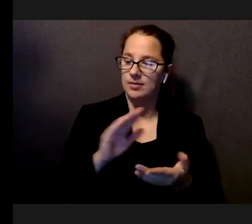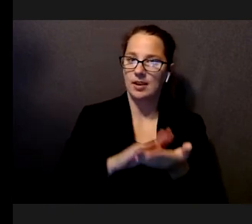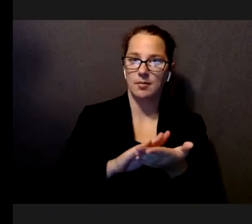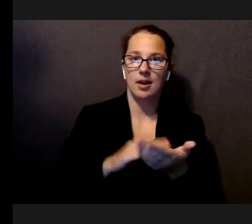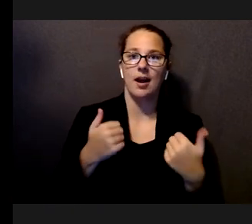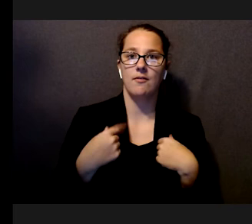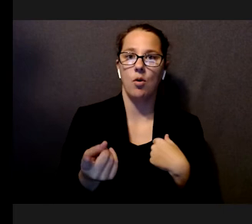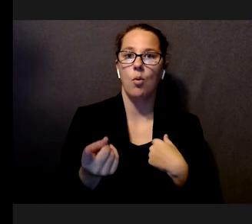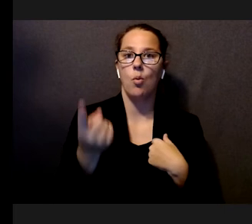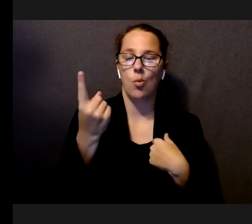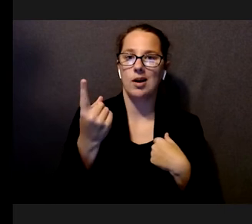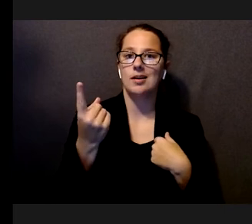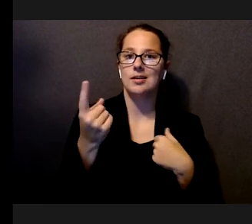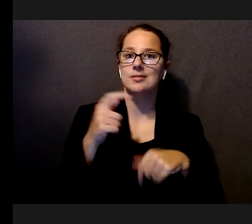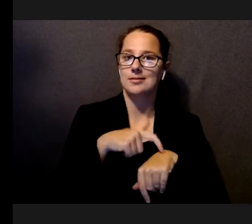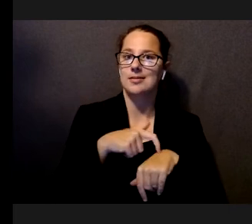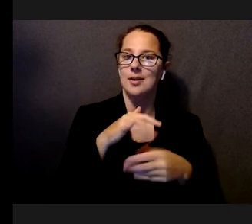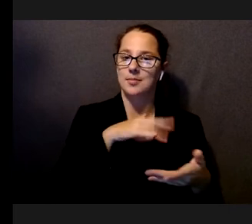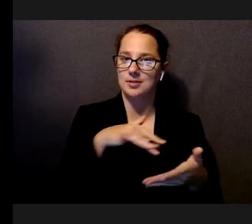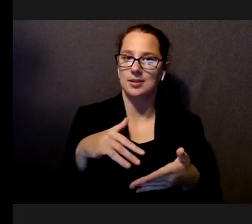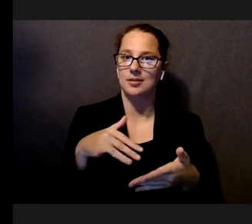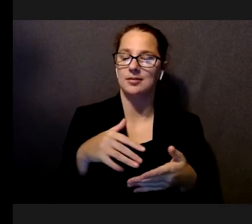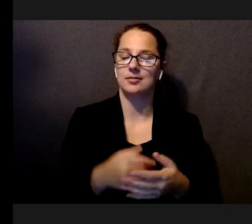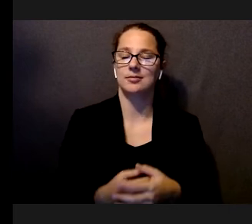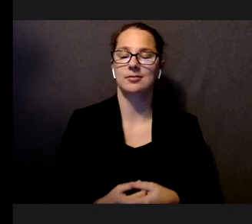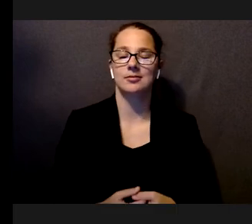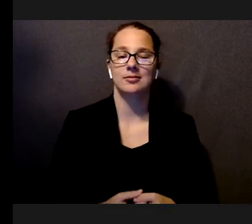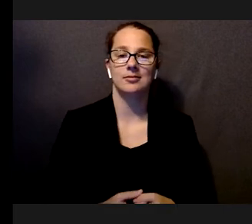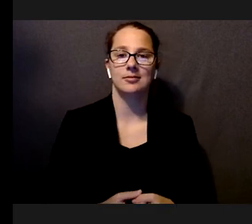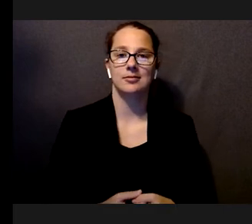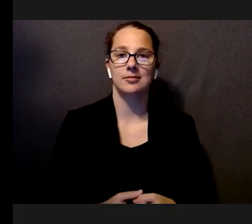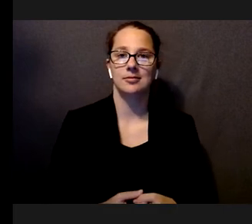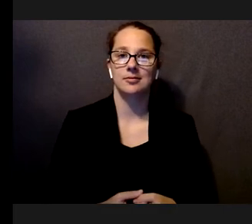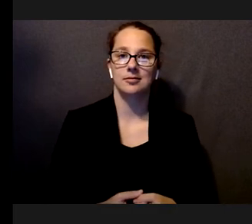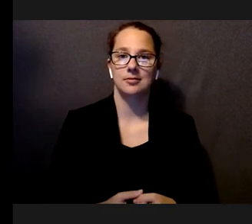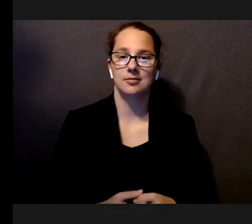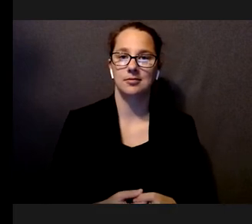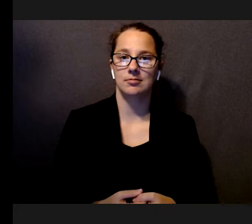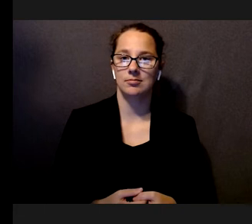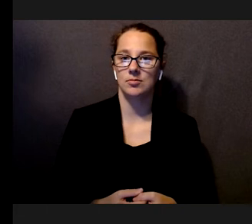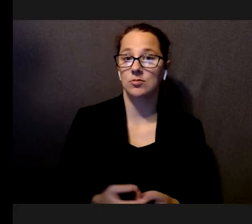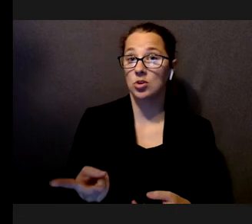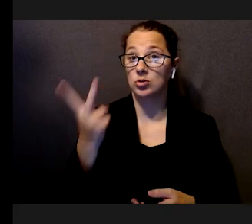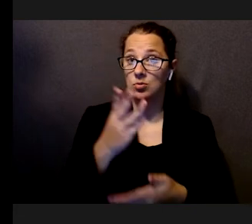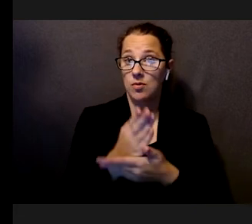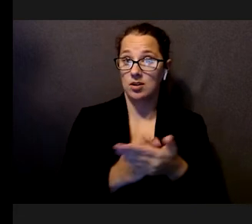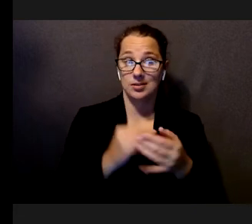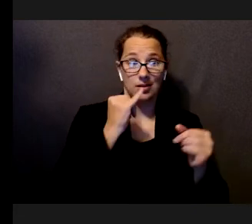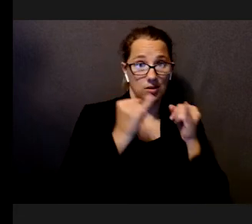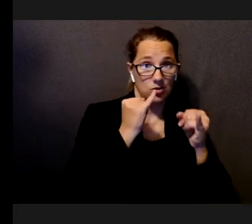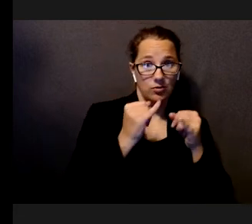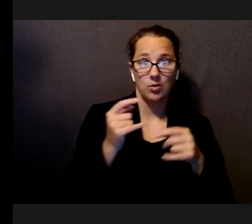for a single-session study. This study included an interview and an observation.